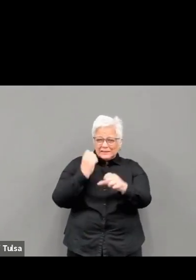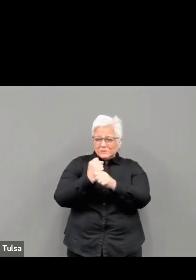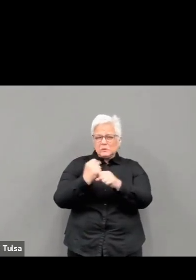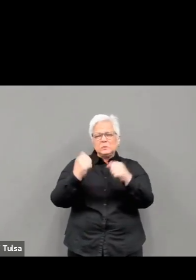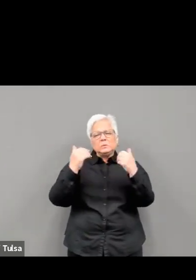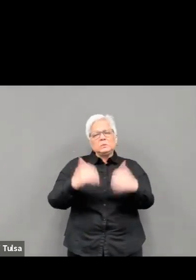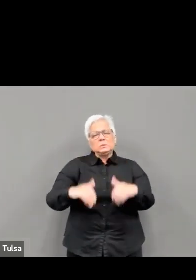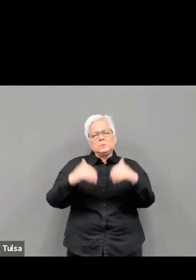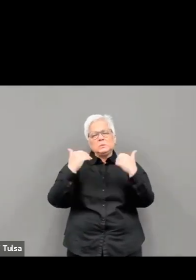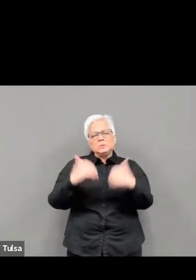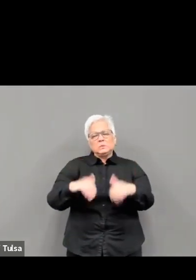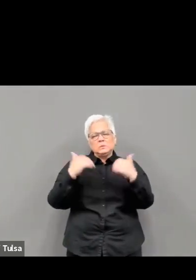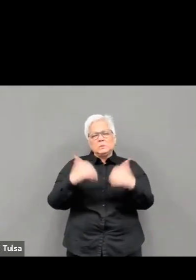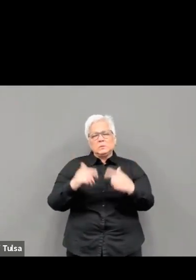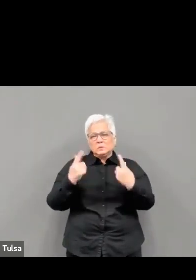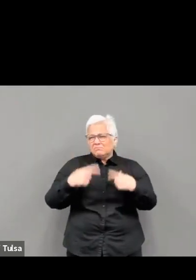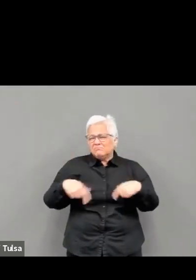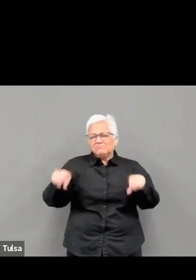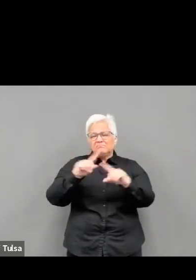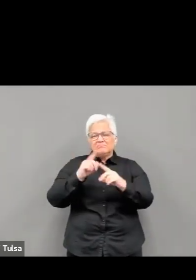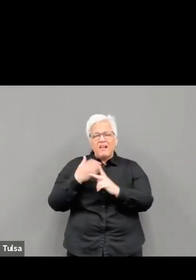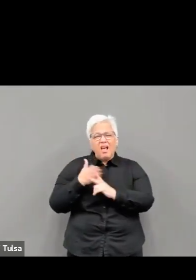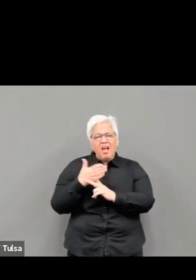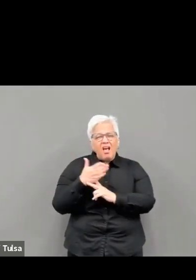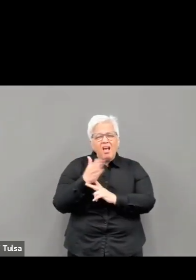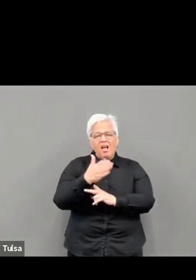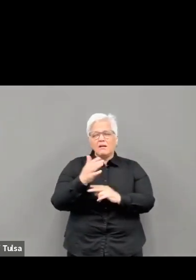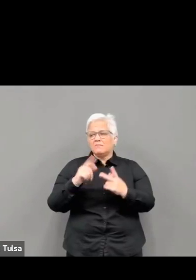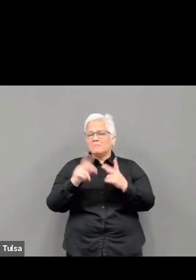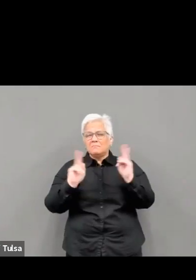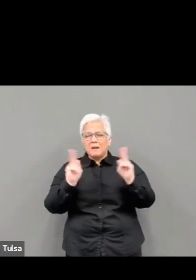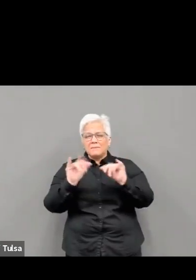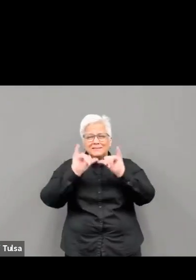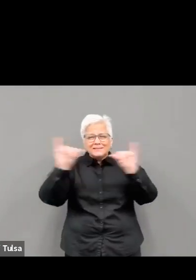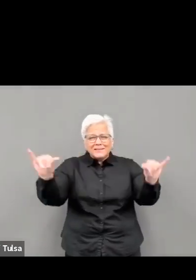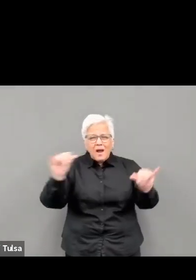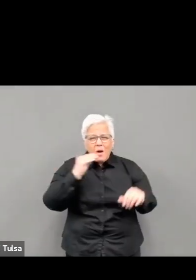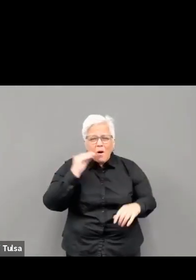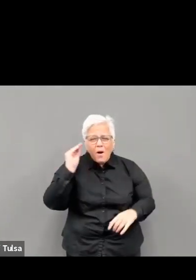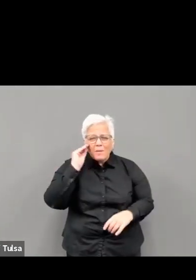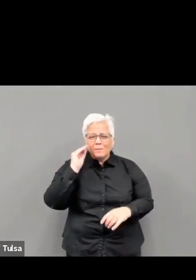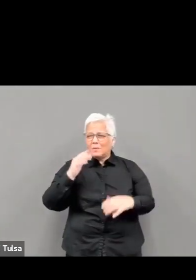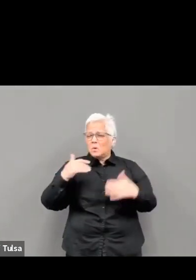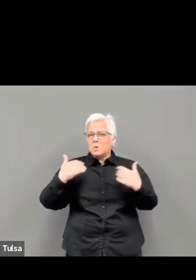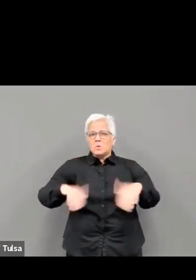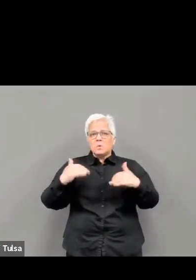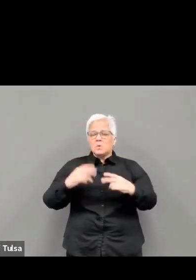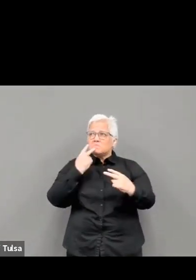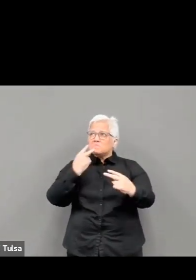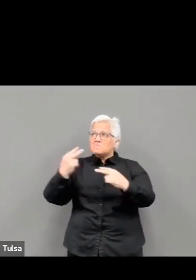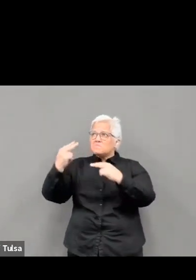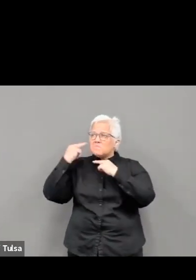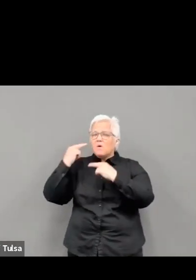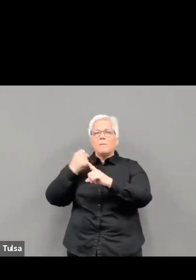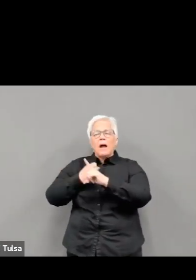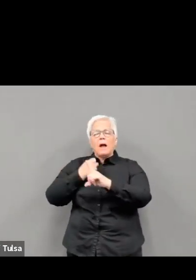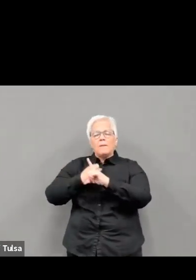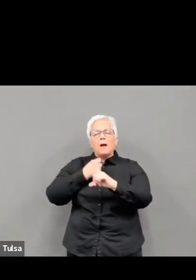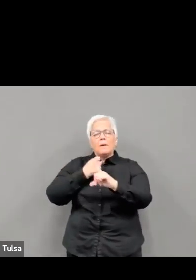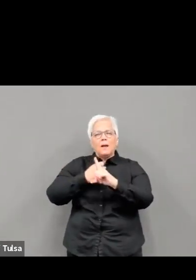Since that day, we know that all lives have changed over this past year. Today, we reported an additional